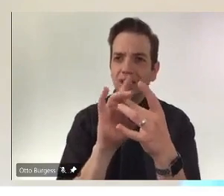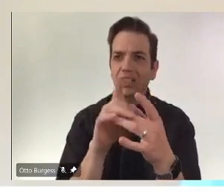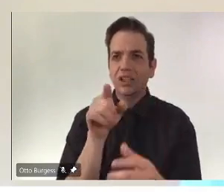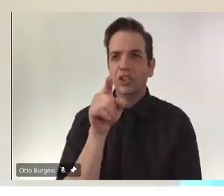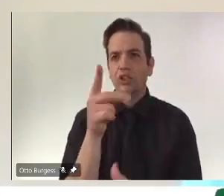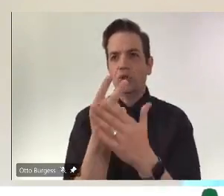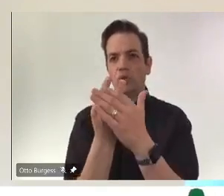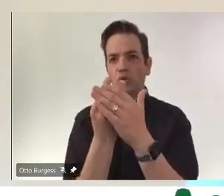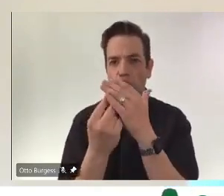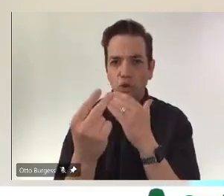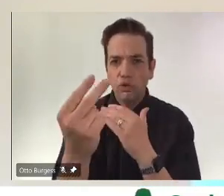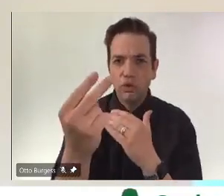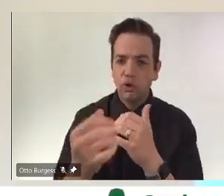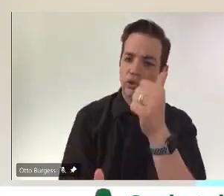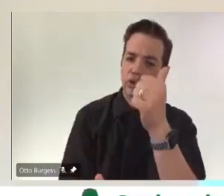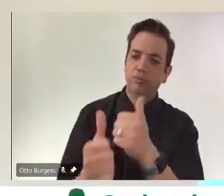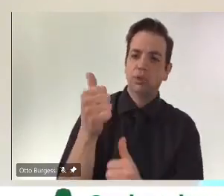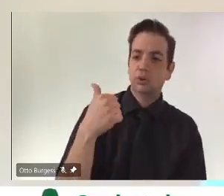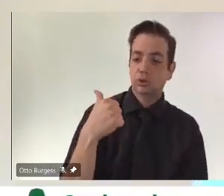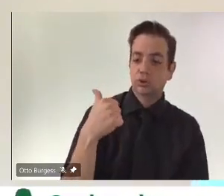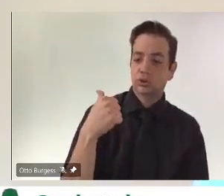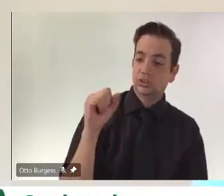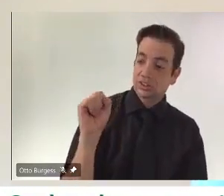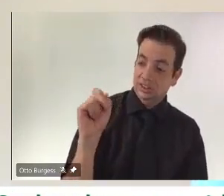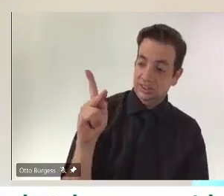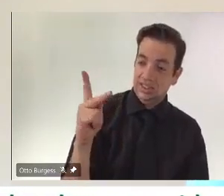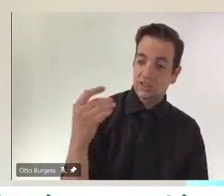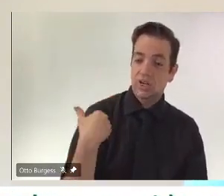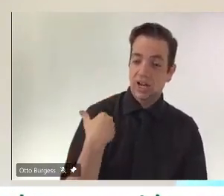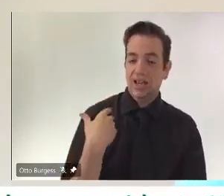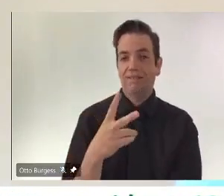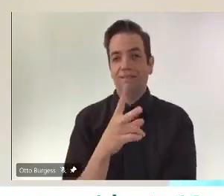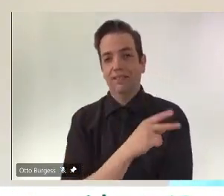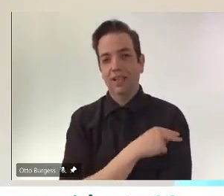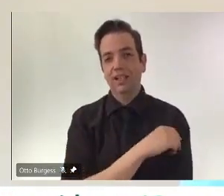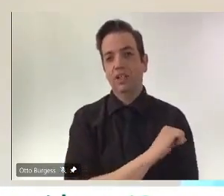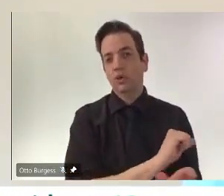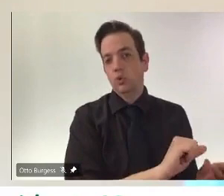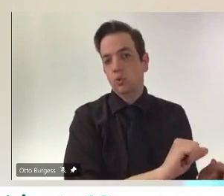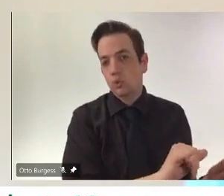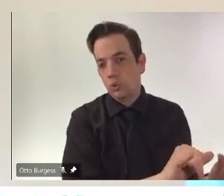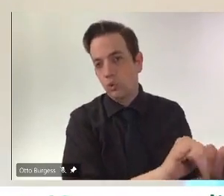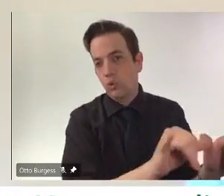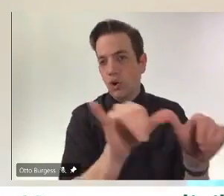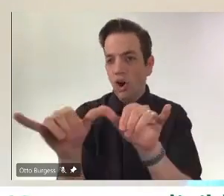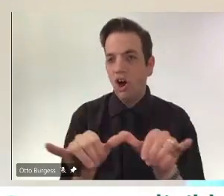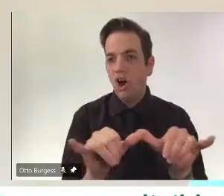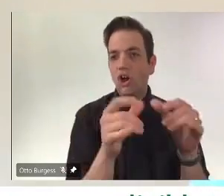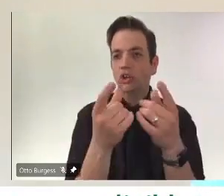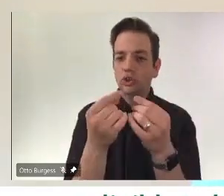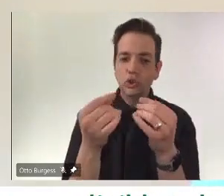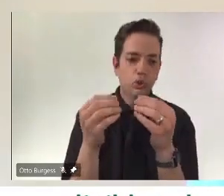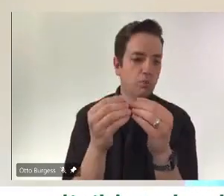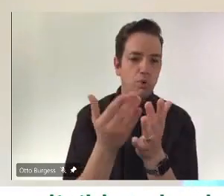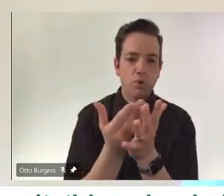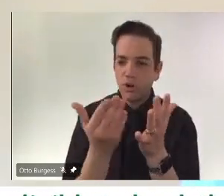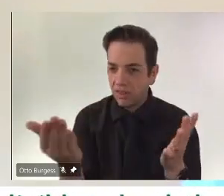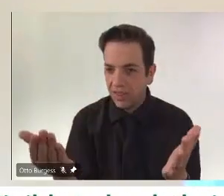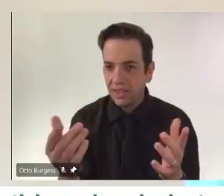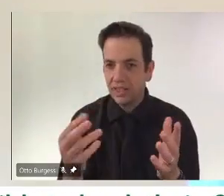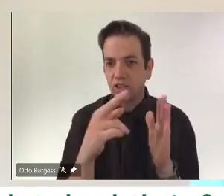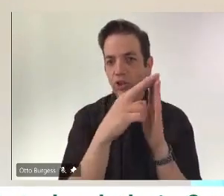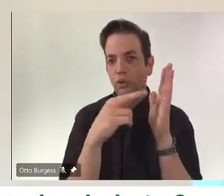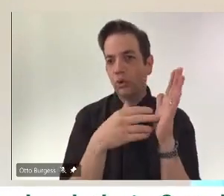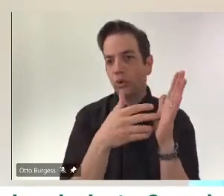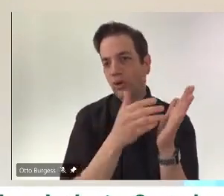Saskatchewan, where all of us can do more things that we are not able to do, if we have pockets, whether that's within a